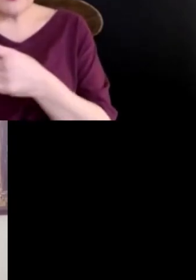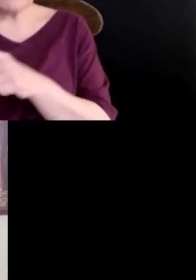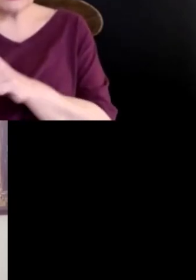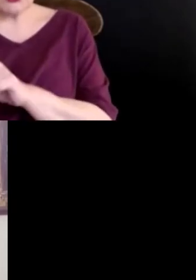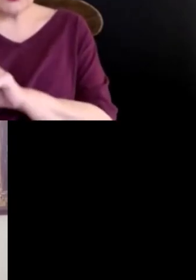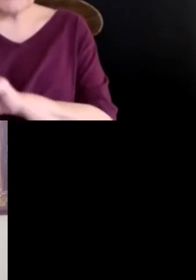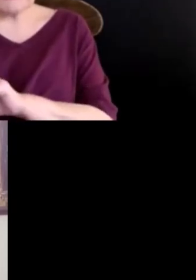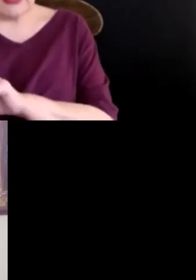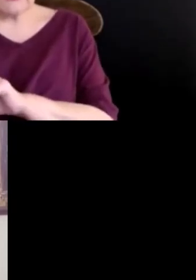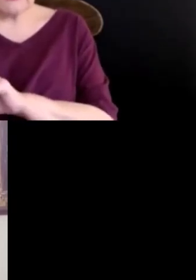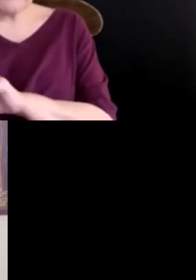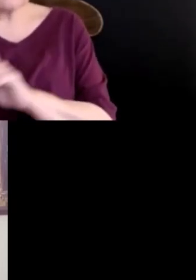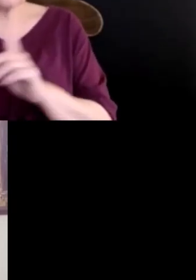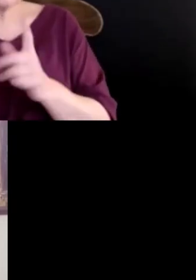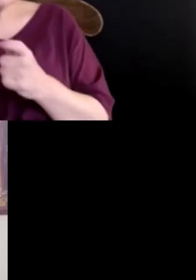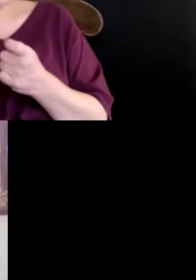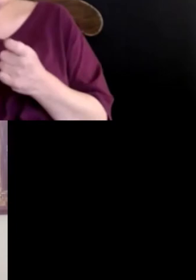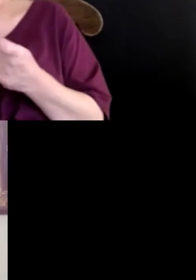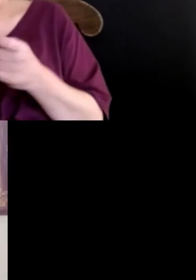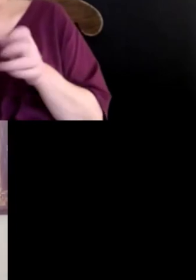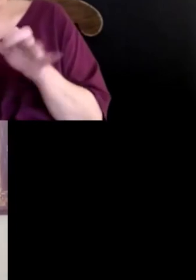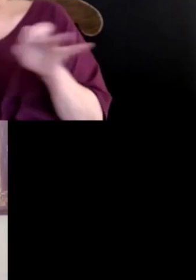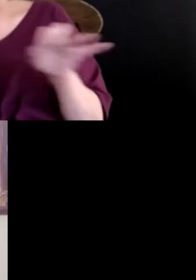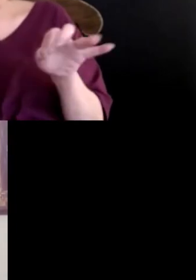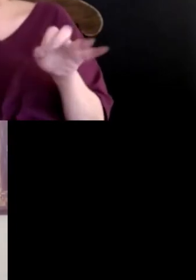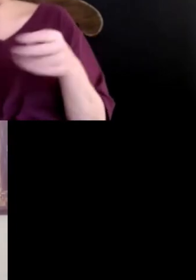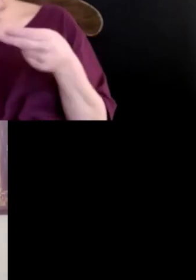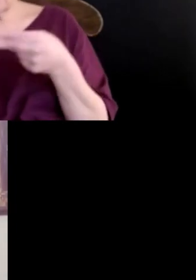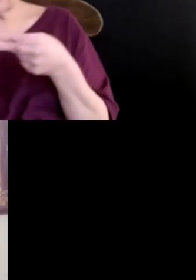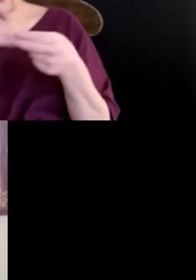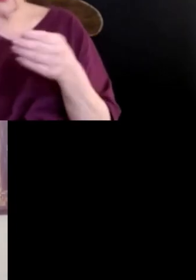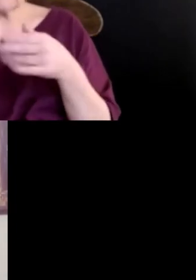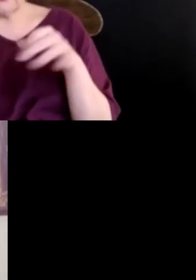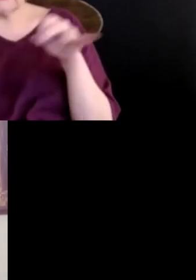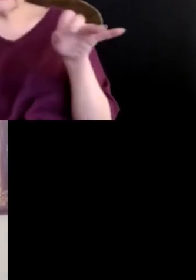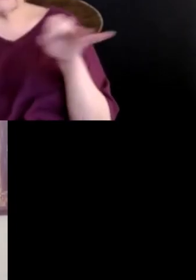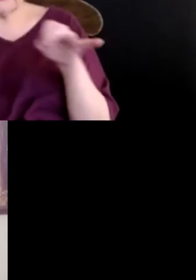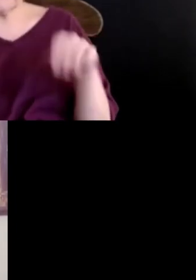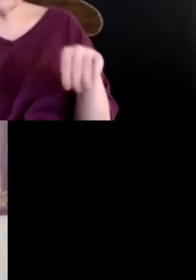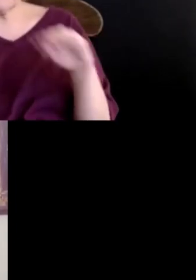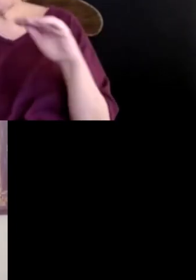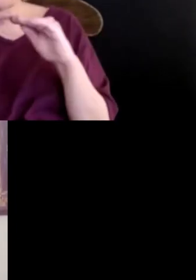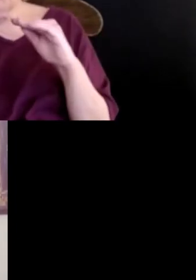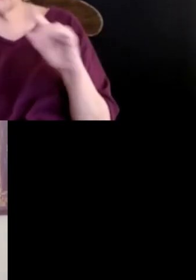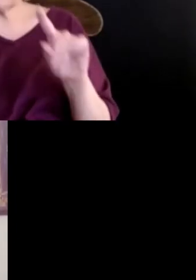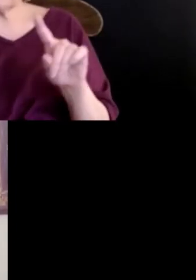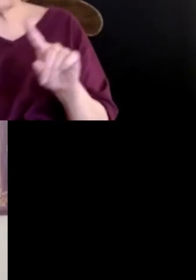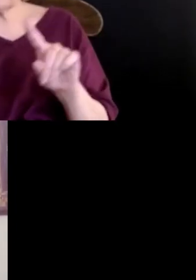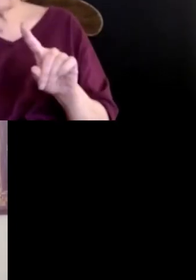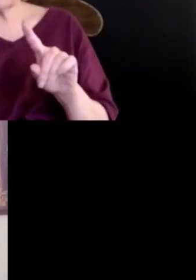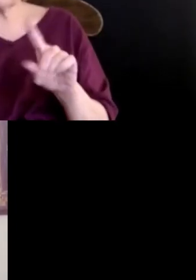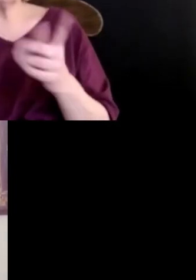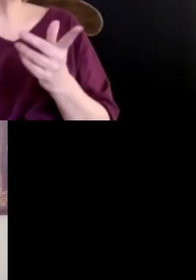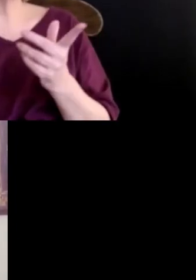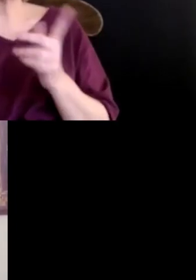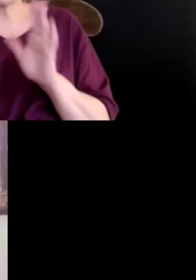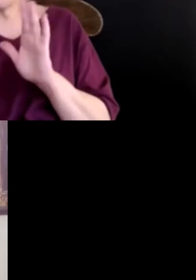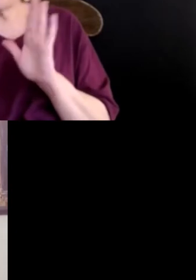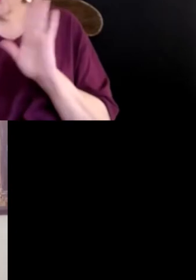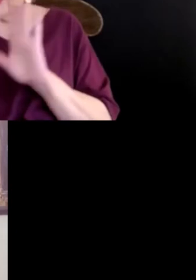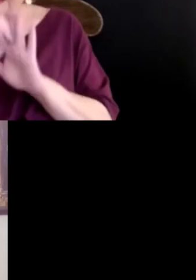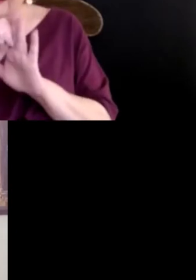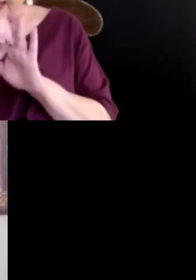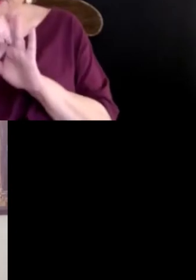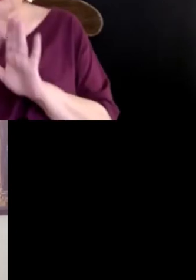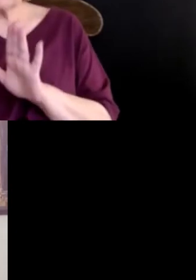there is specific language in my slides that explains it more specifically. But for example, if you